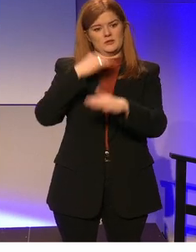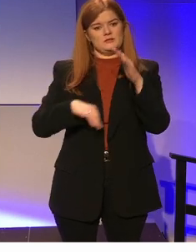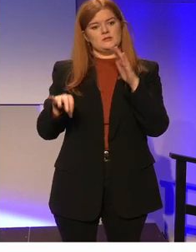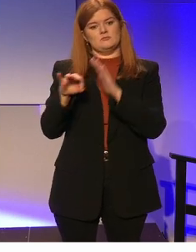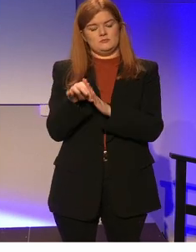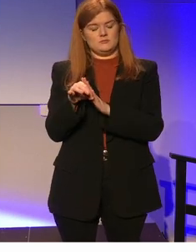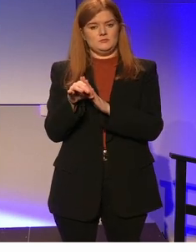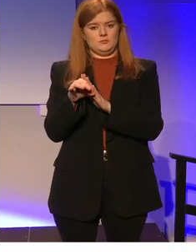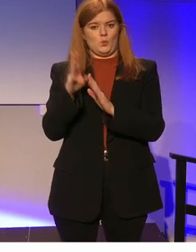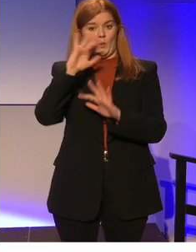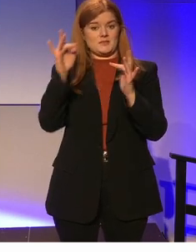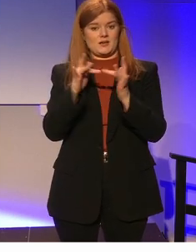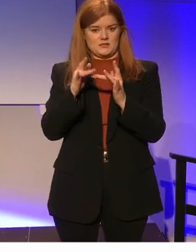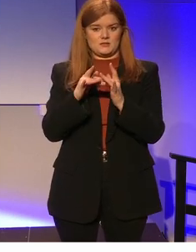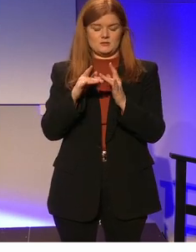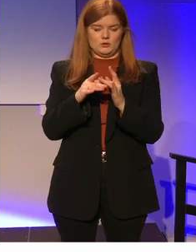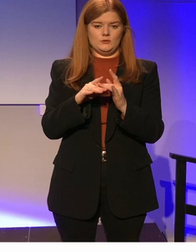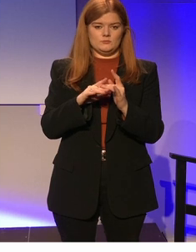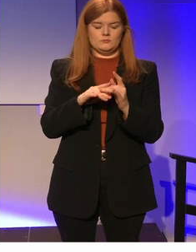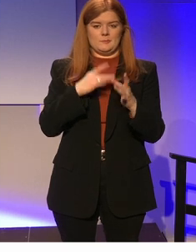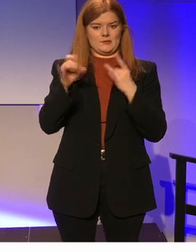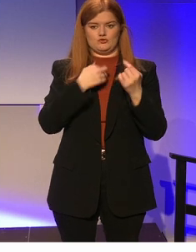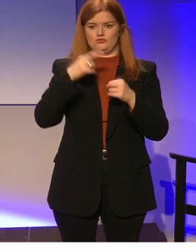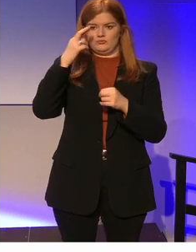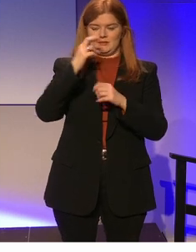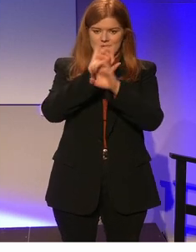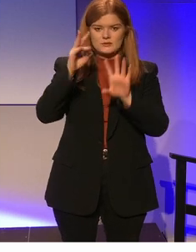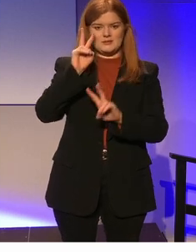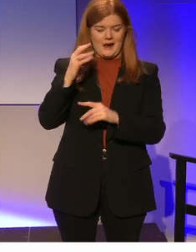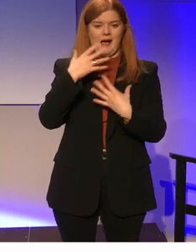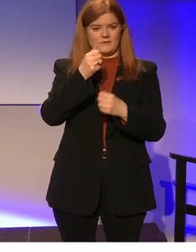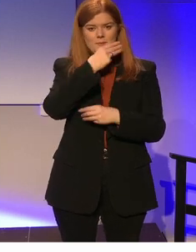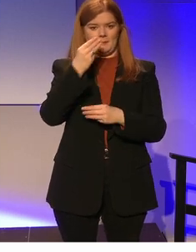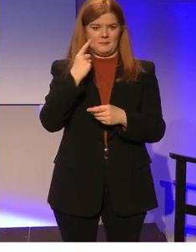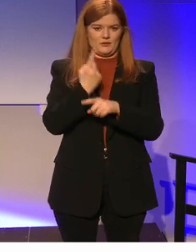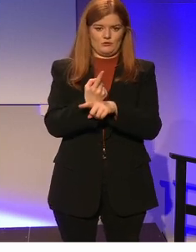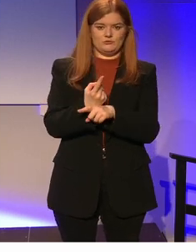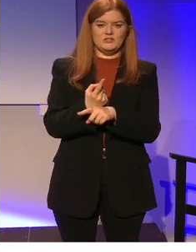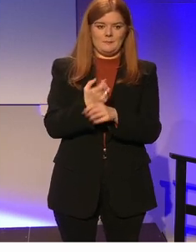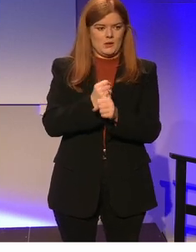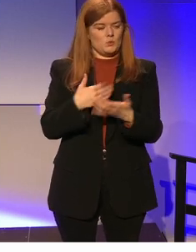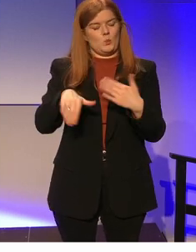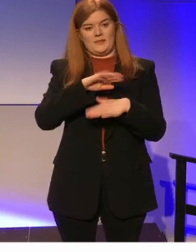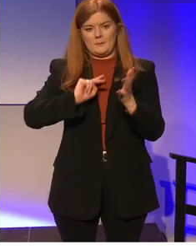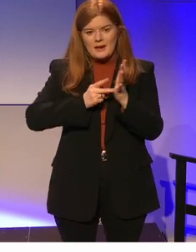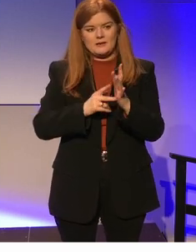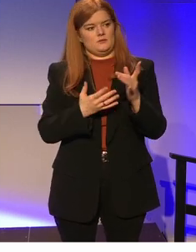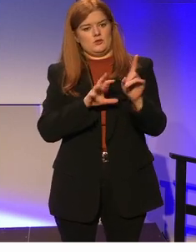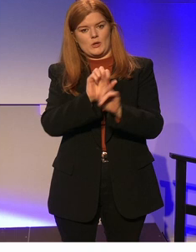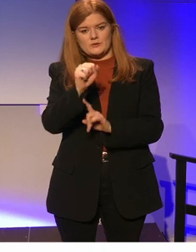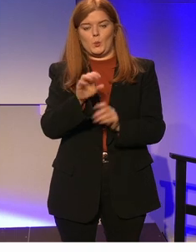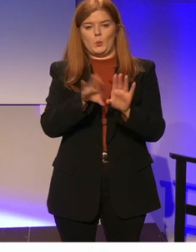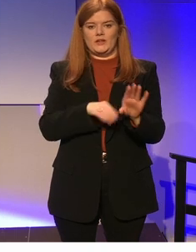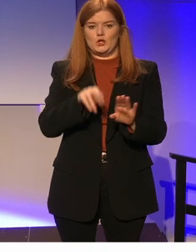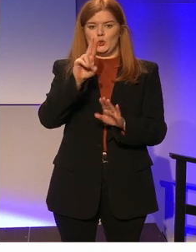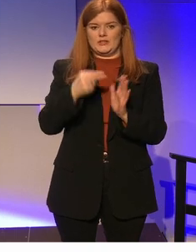from the government website, underscores that there is a commitment there in terms of where we are going with